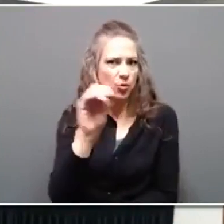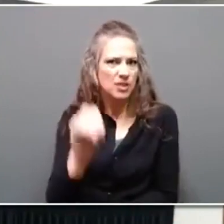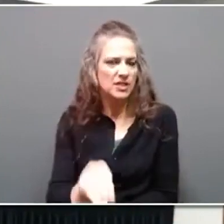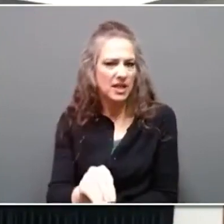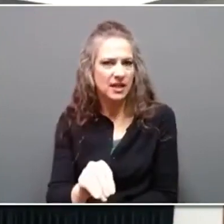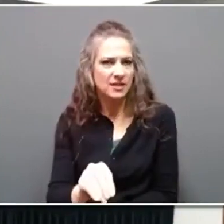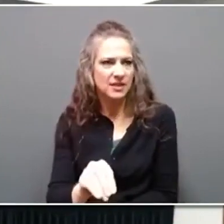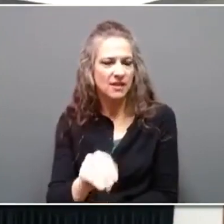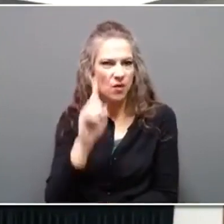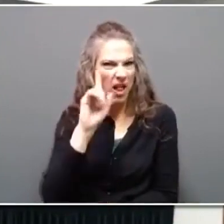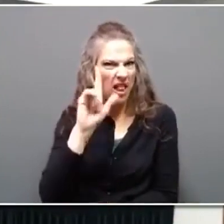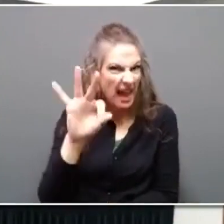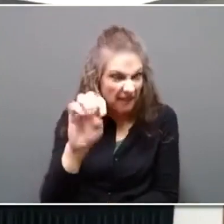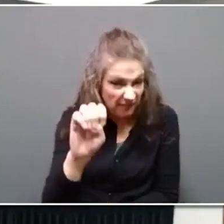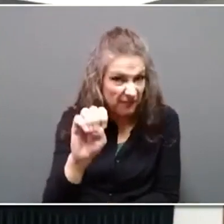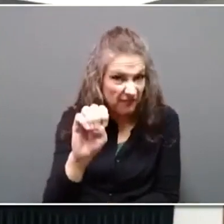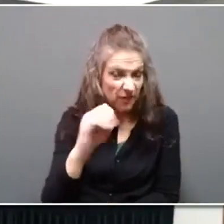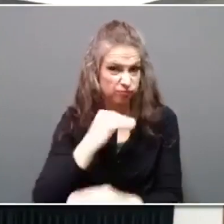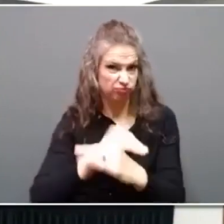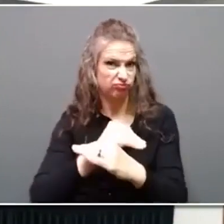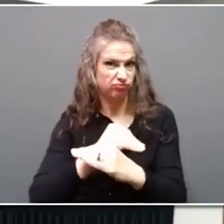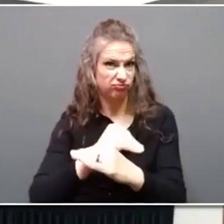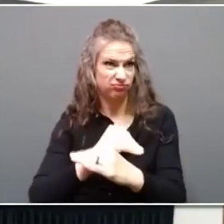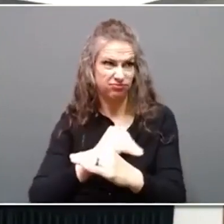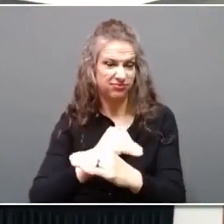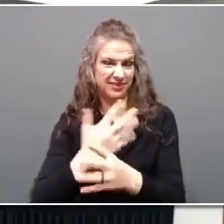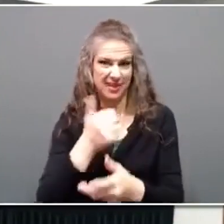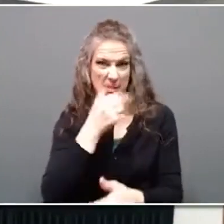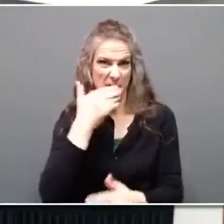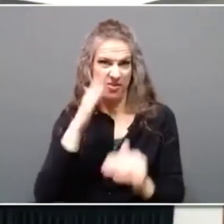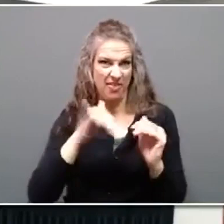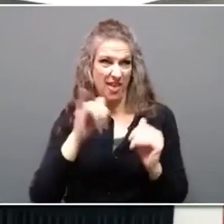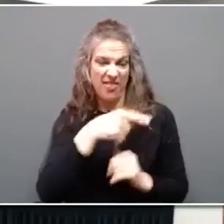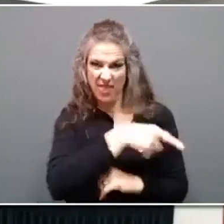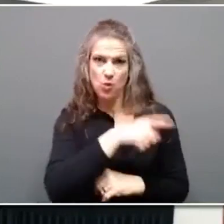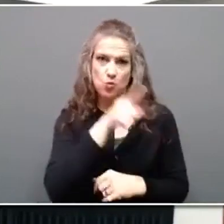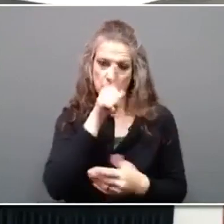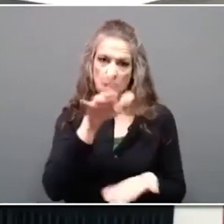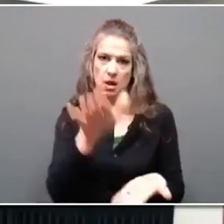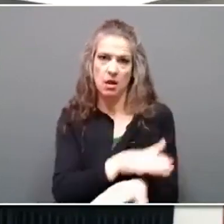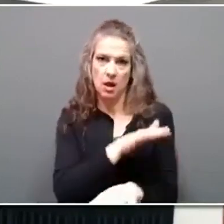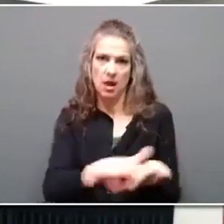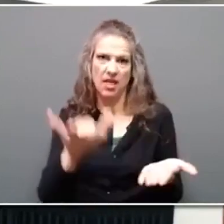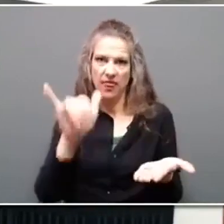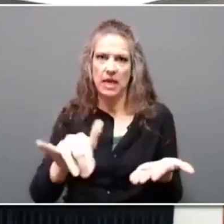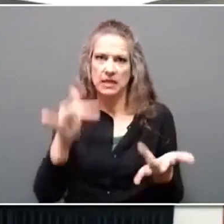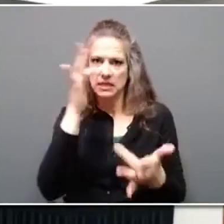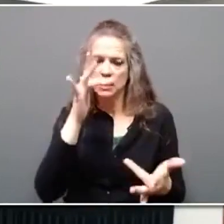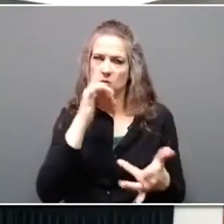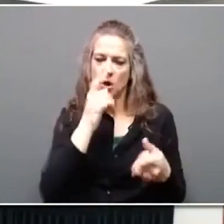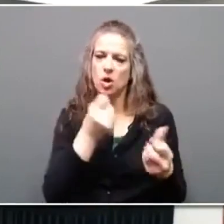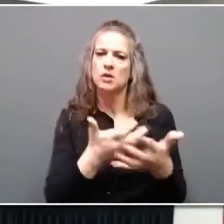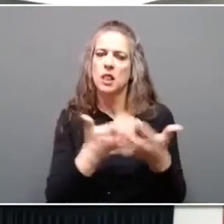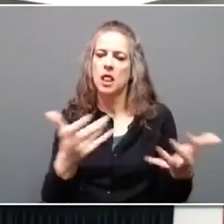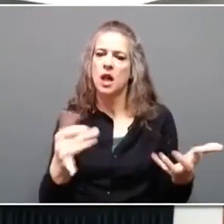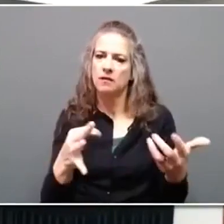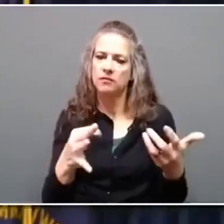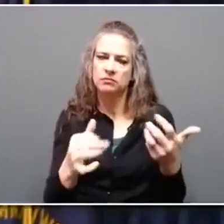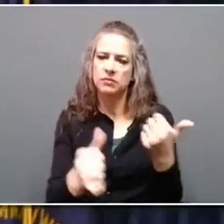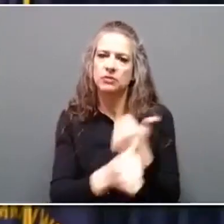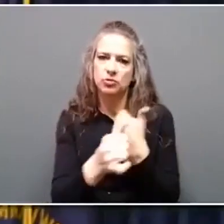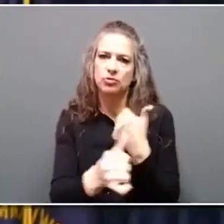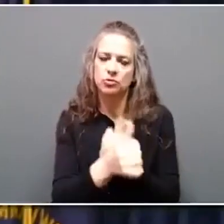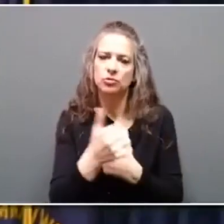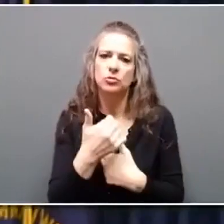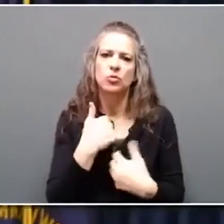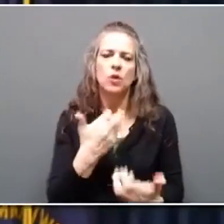get better medicine than that. Eradicating a disease that has caused so much harm. We really need people to